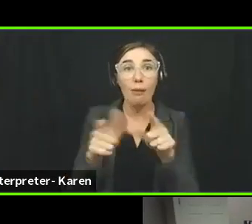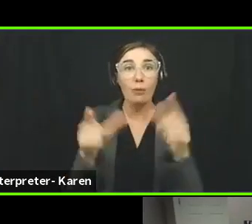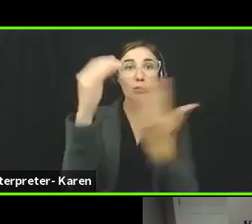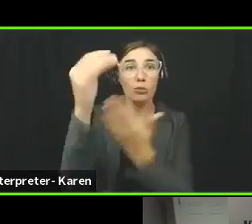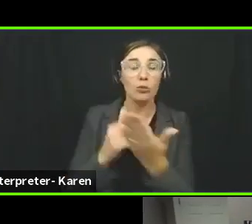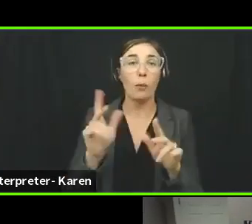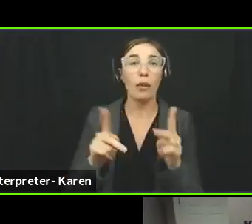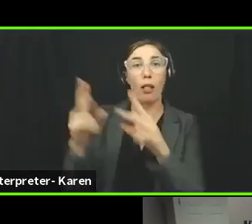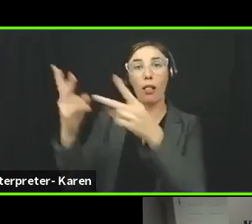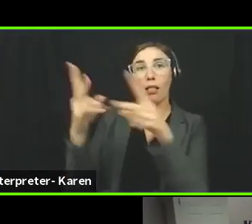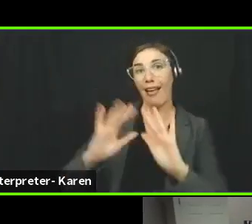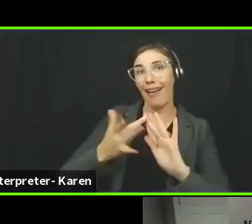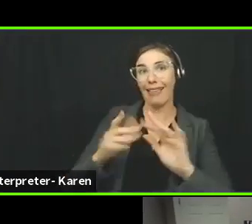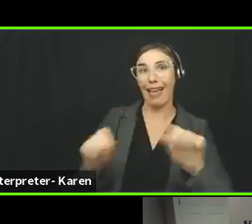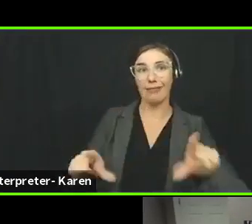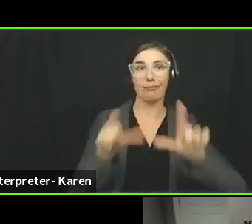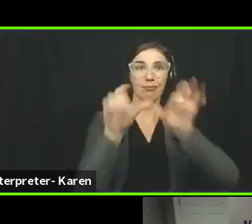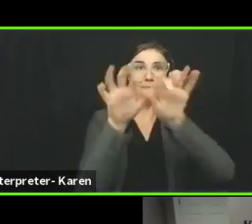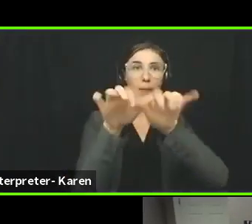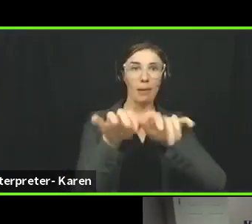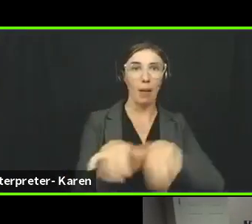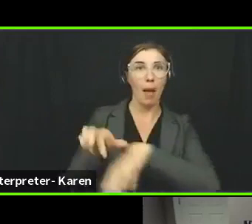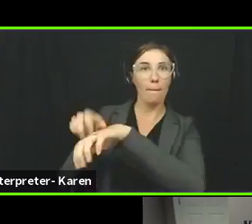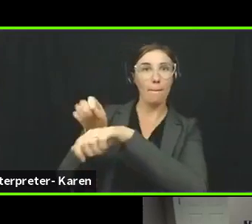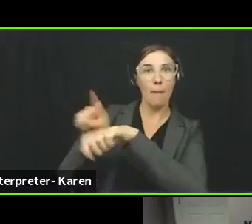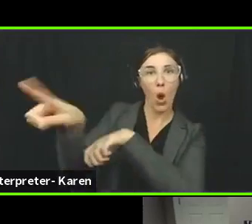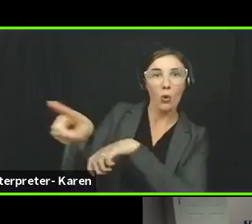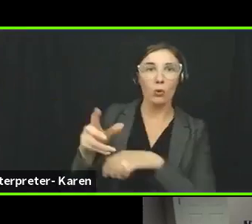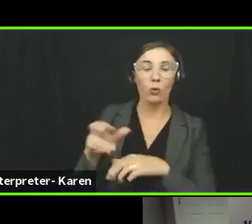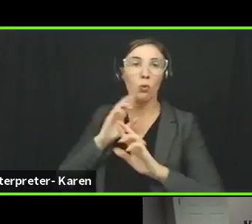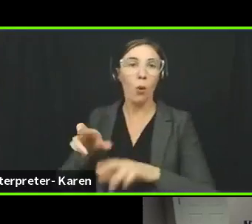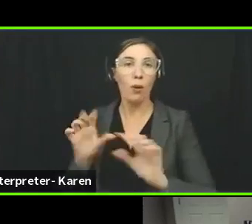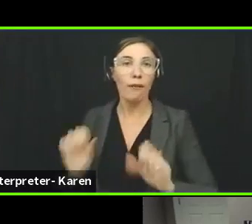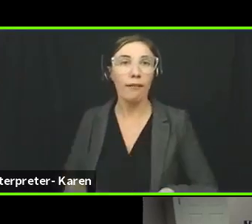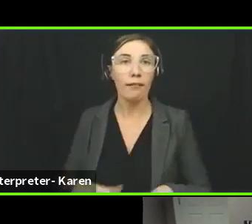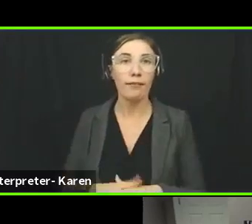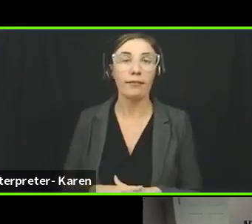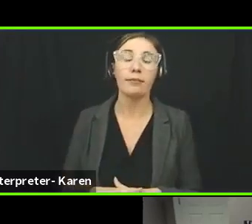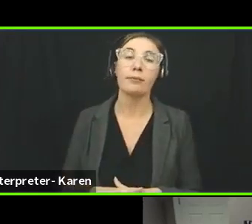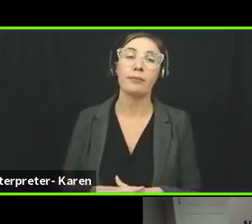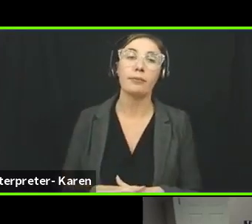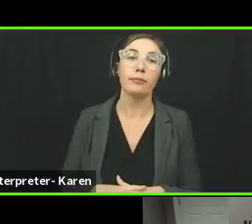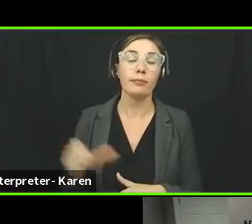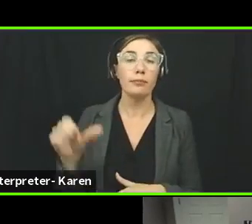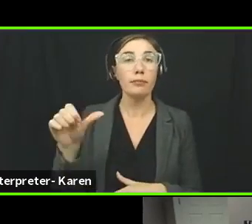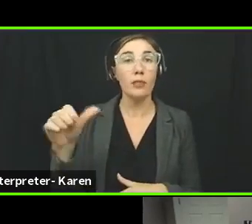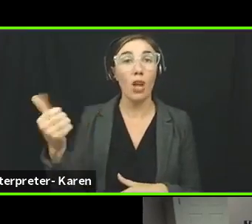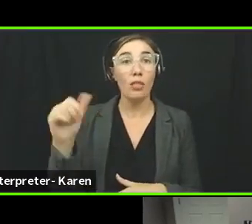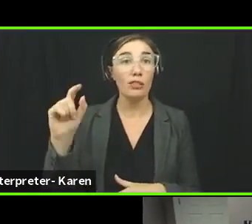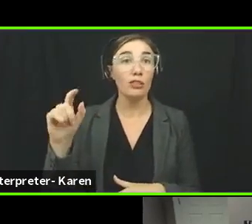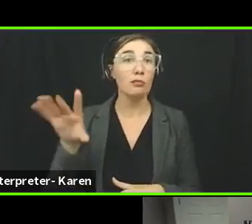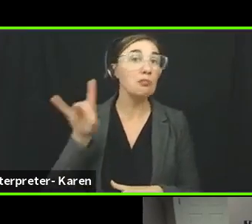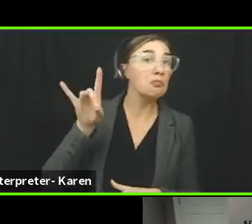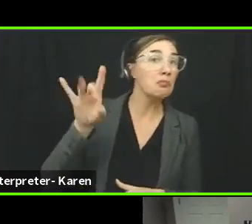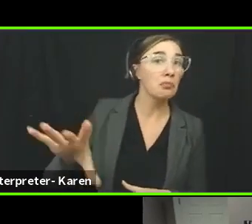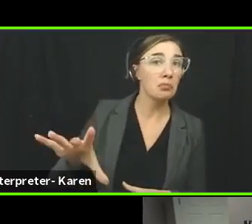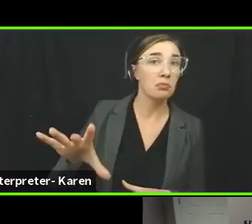incidents. And just a couple of other tips that I will give